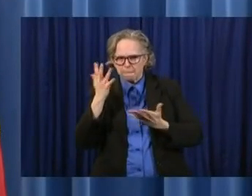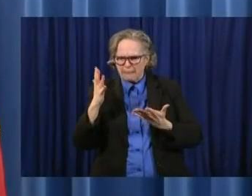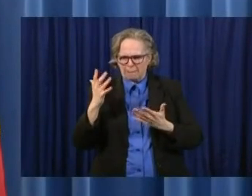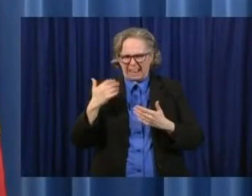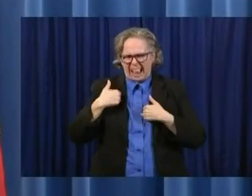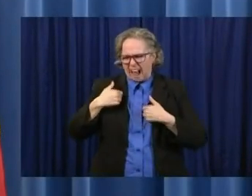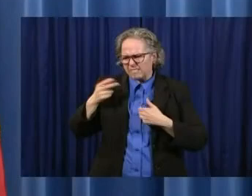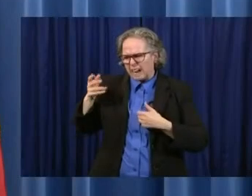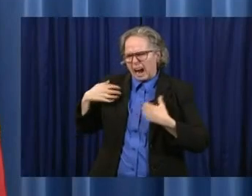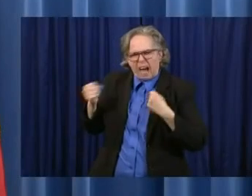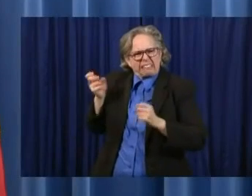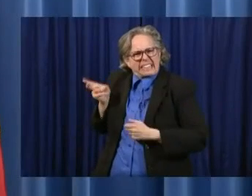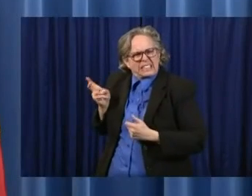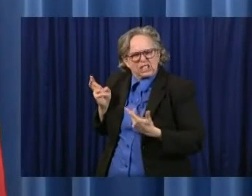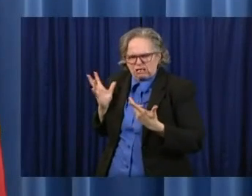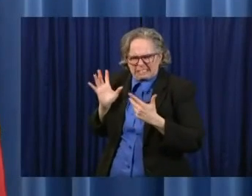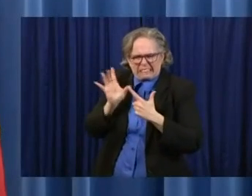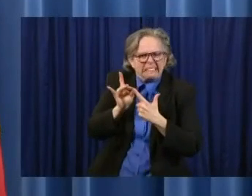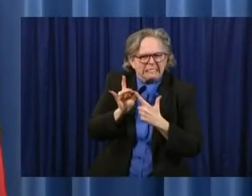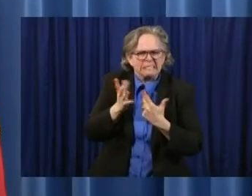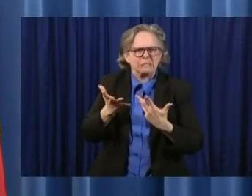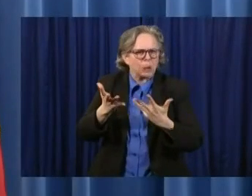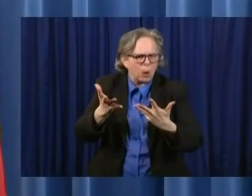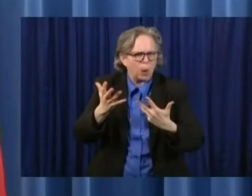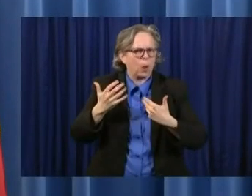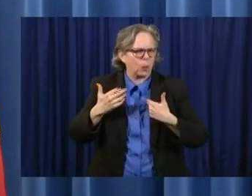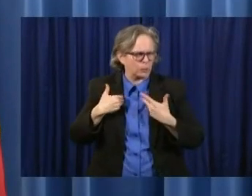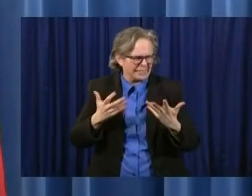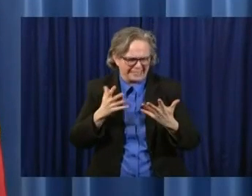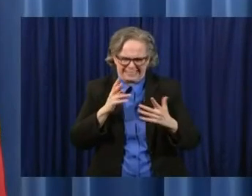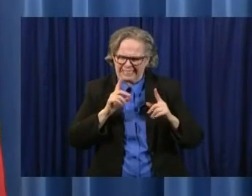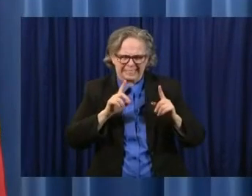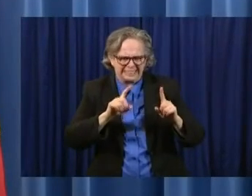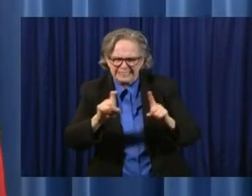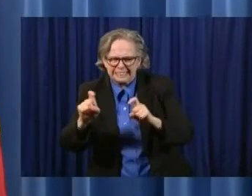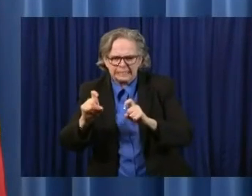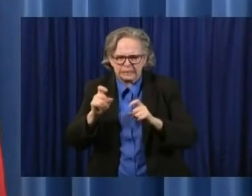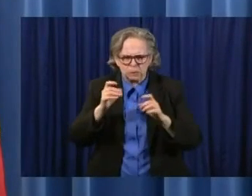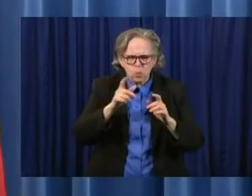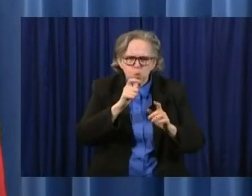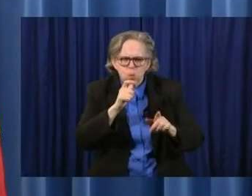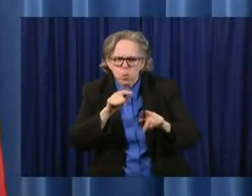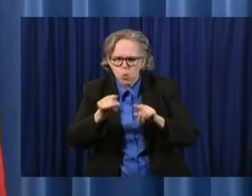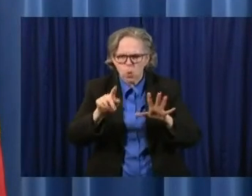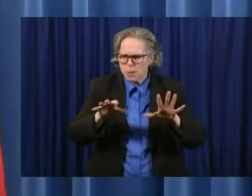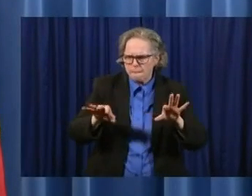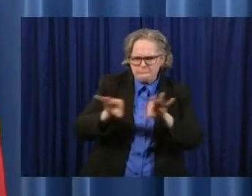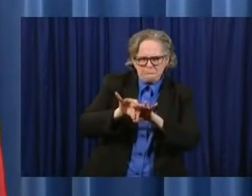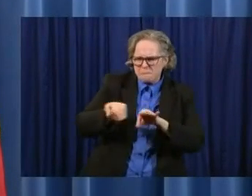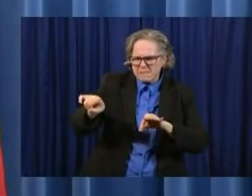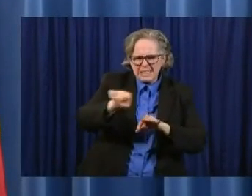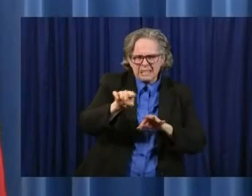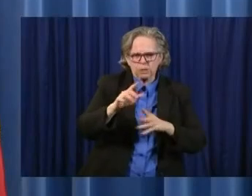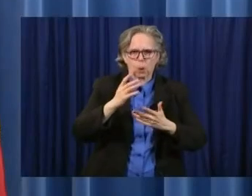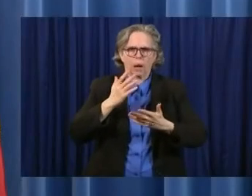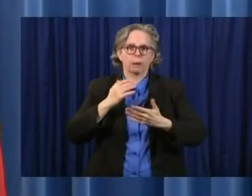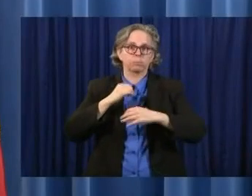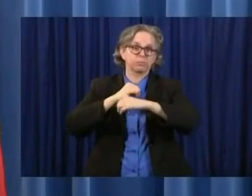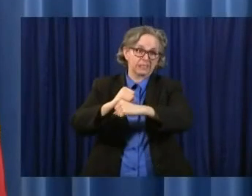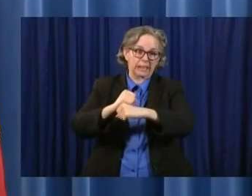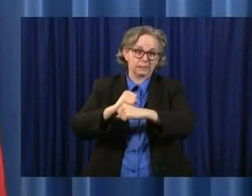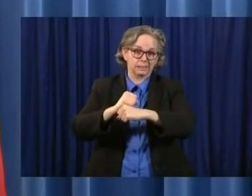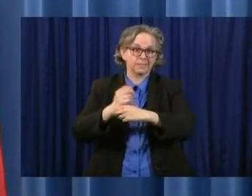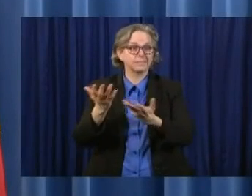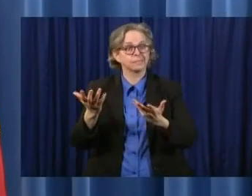individuals who are critical to keeping us safe. And these would be our first responders.